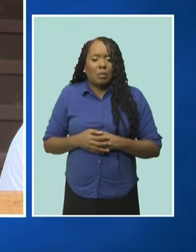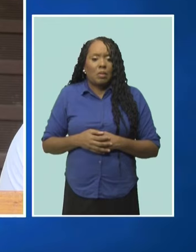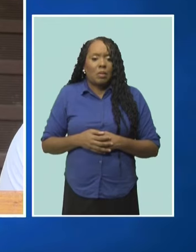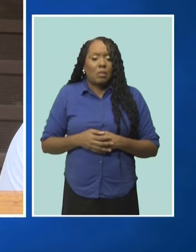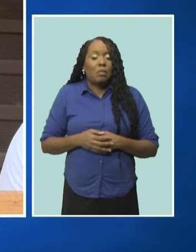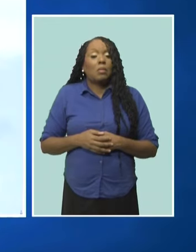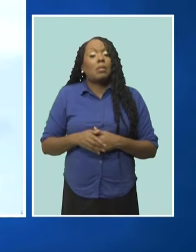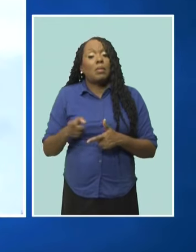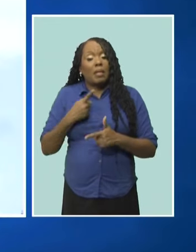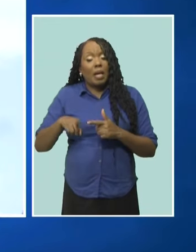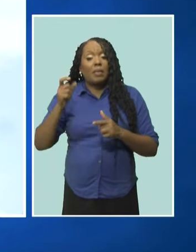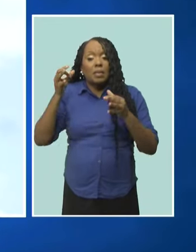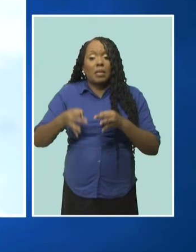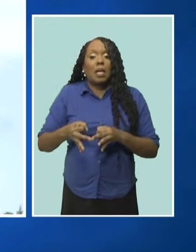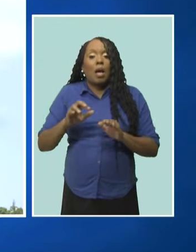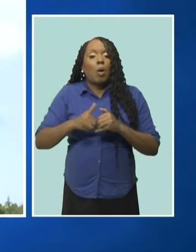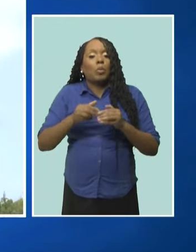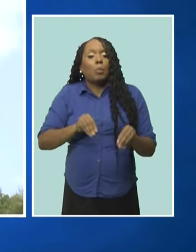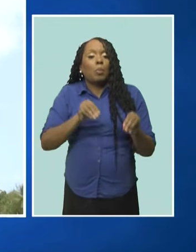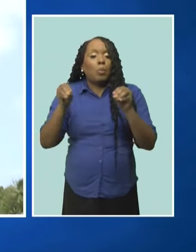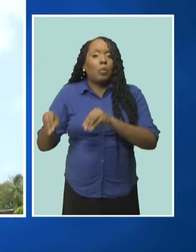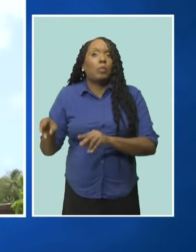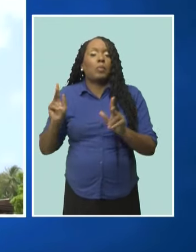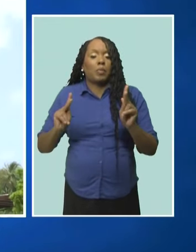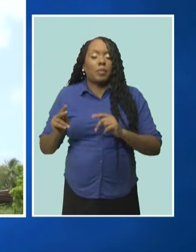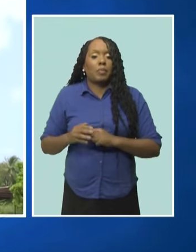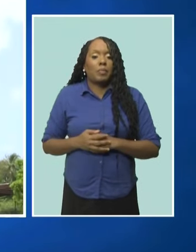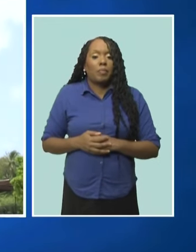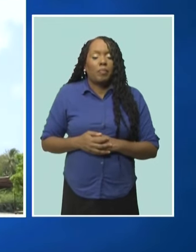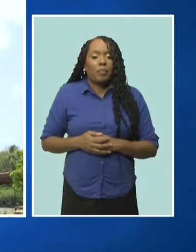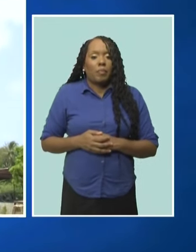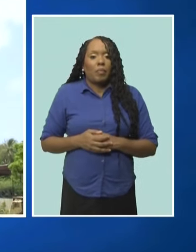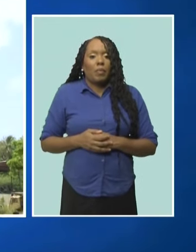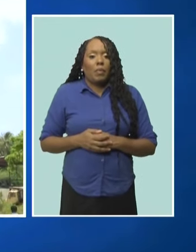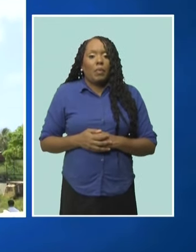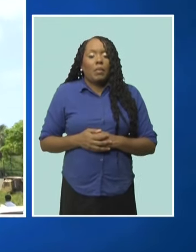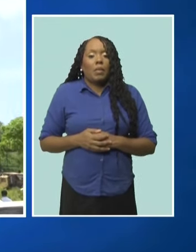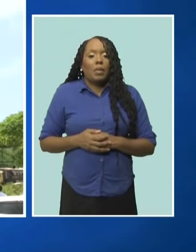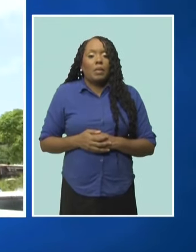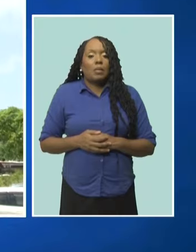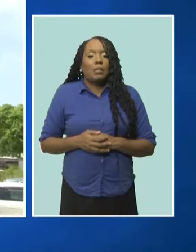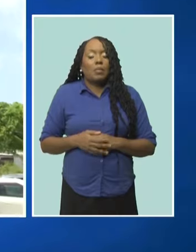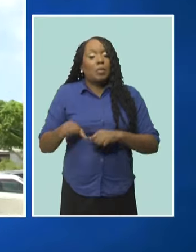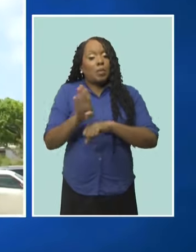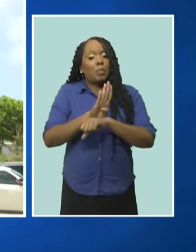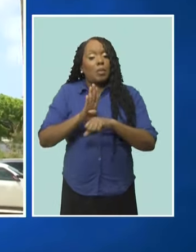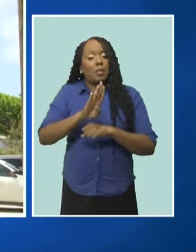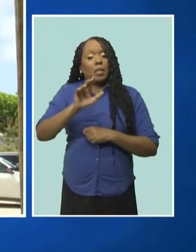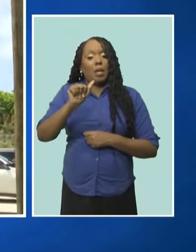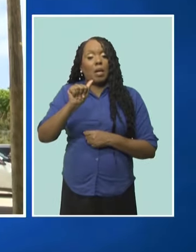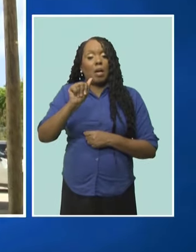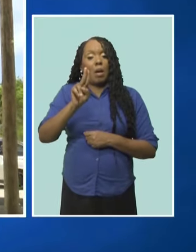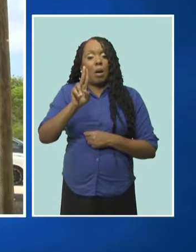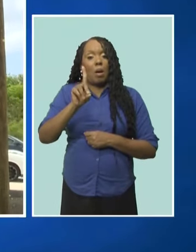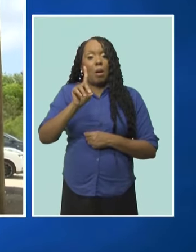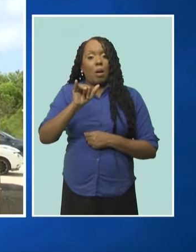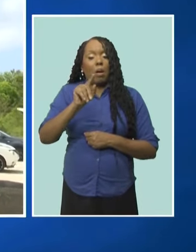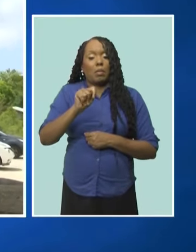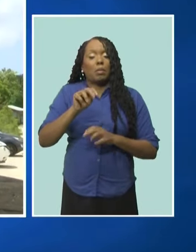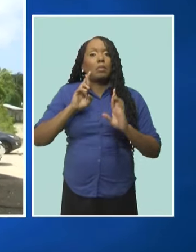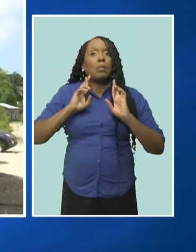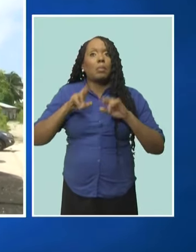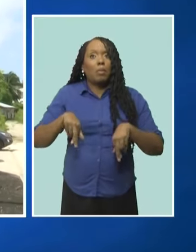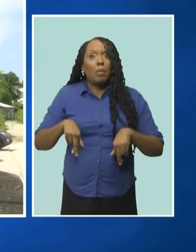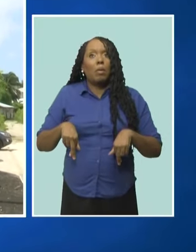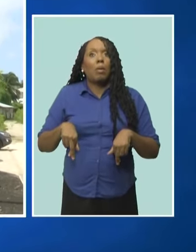Minister's announcement comes on the heels of concerns raised in the Barbados Audit Office report on the acquisition and construction of steel-framed housing units